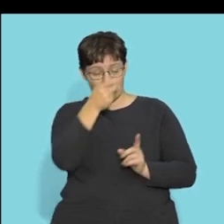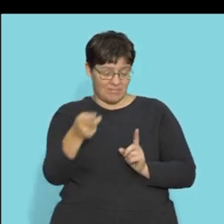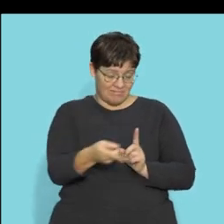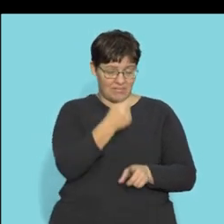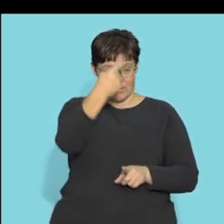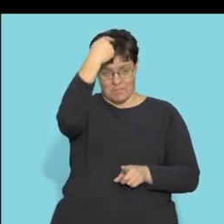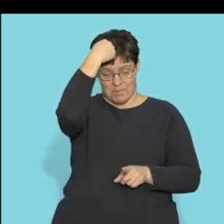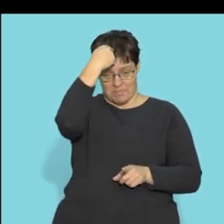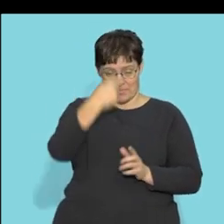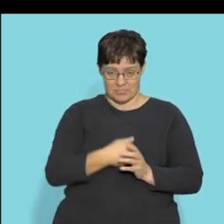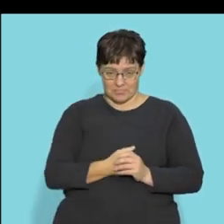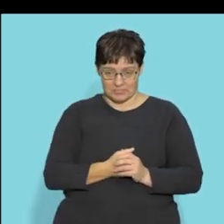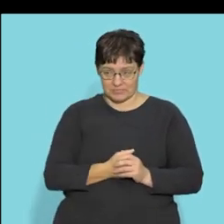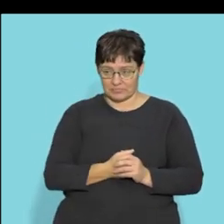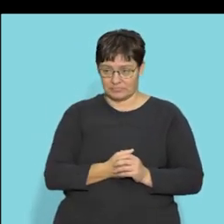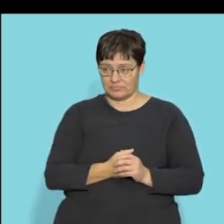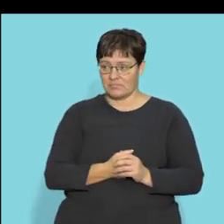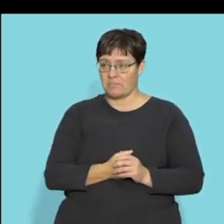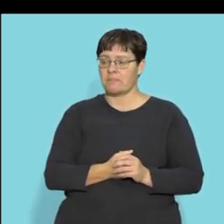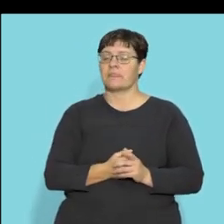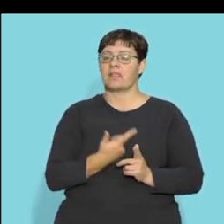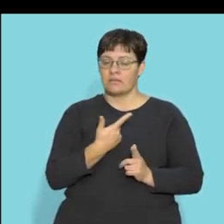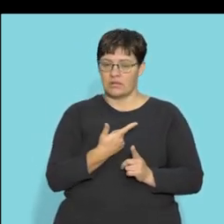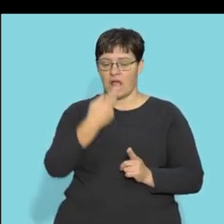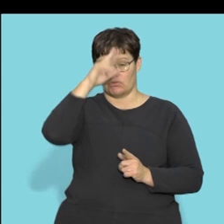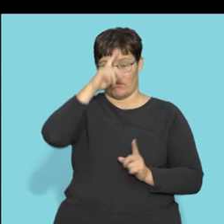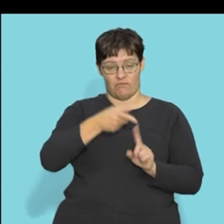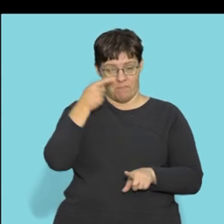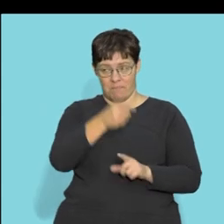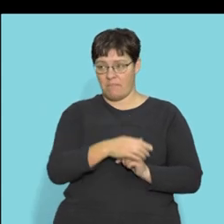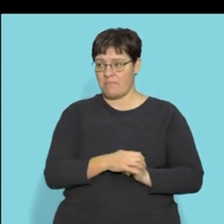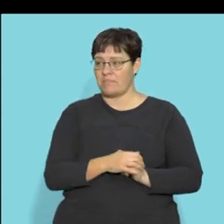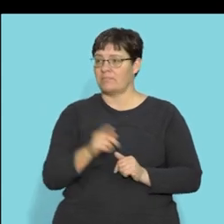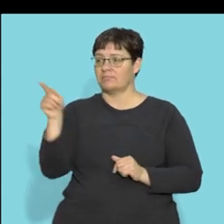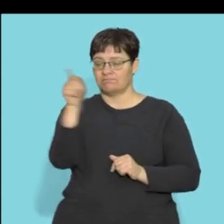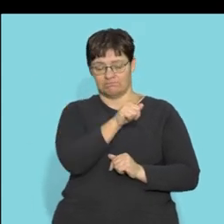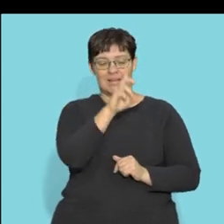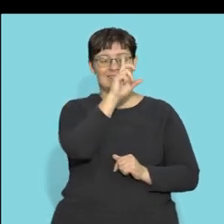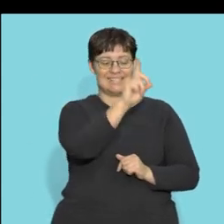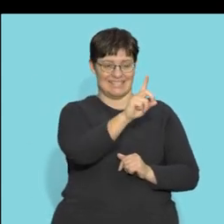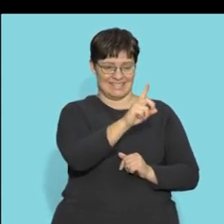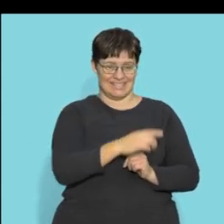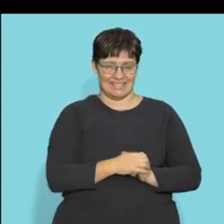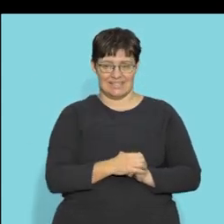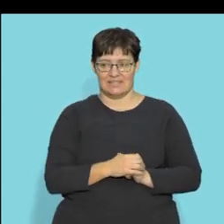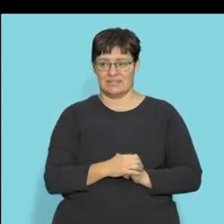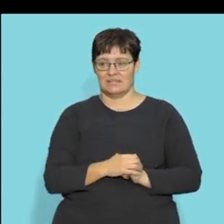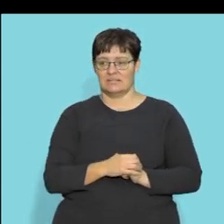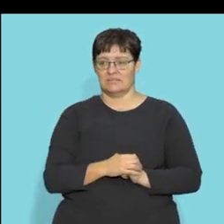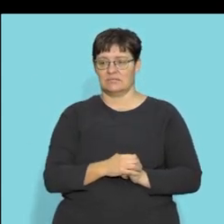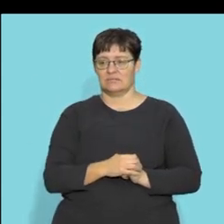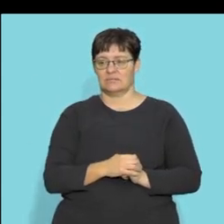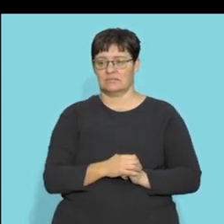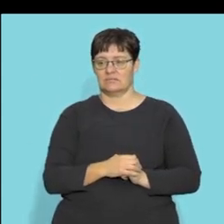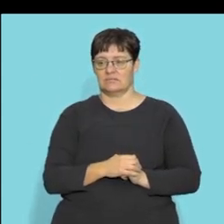information from the sensor sense organs comes in and are interpreted so that would definitely be number